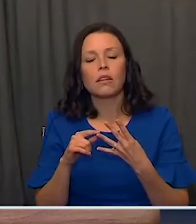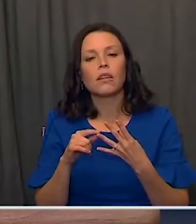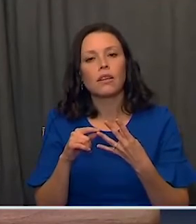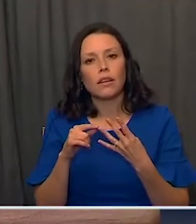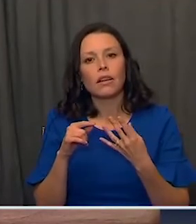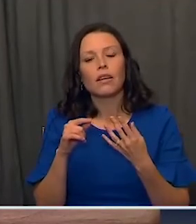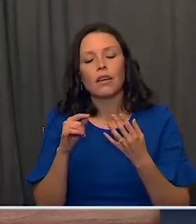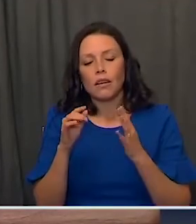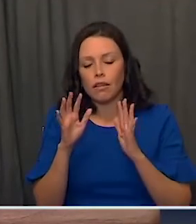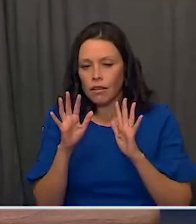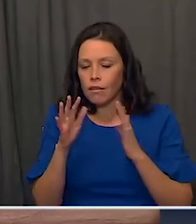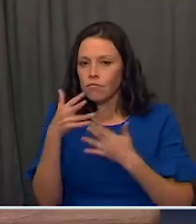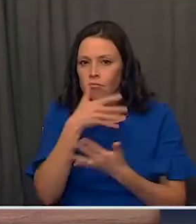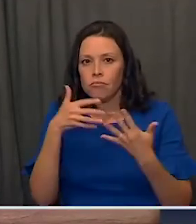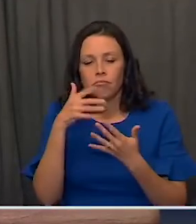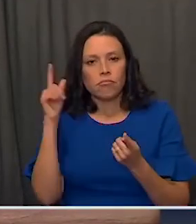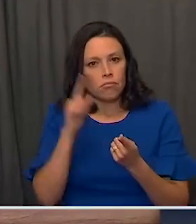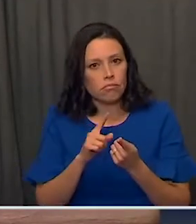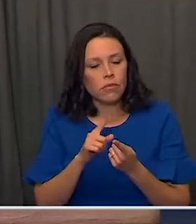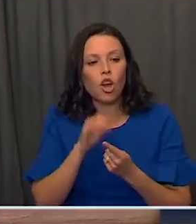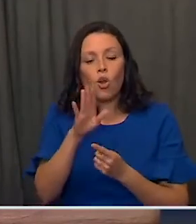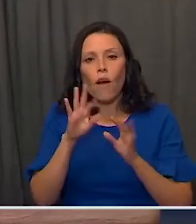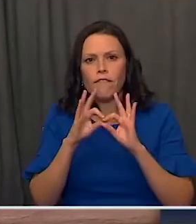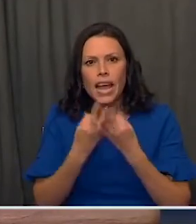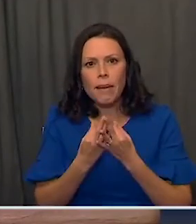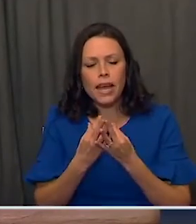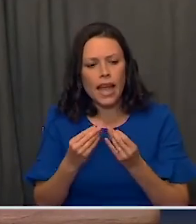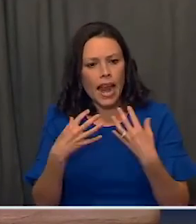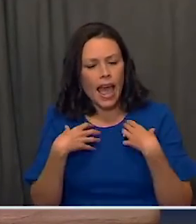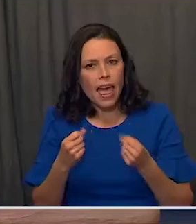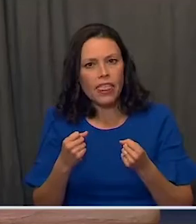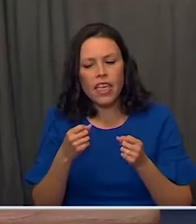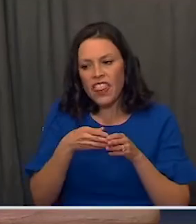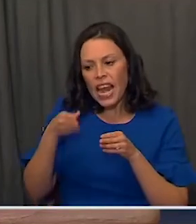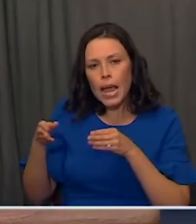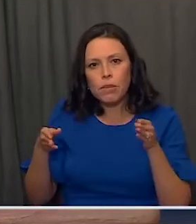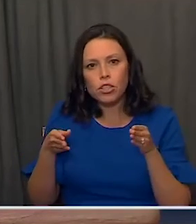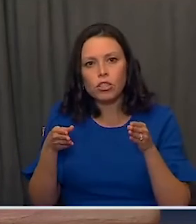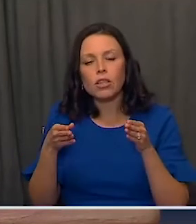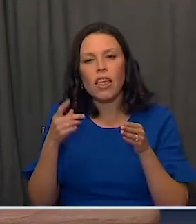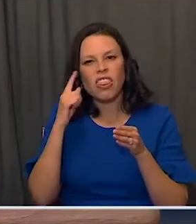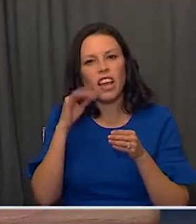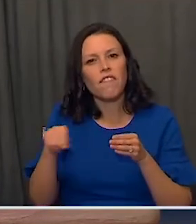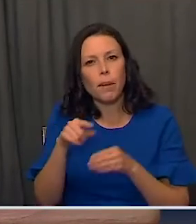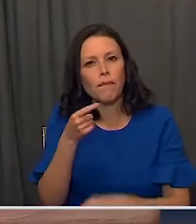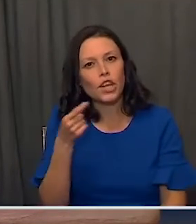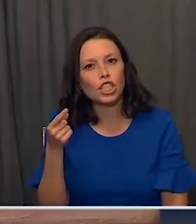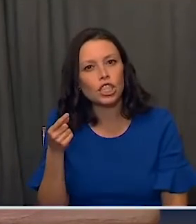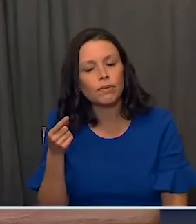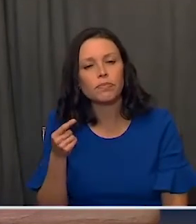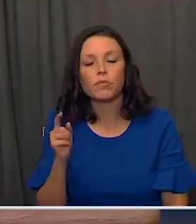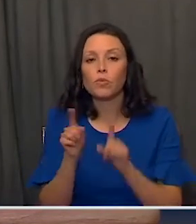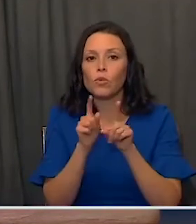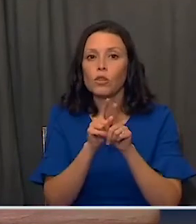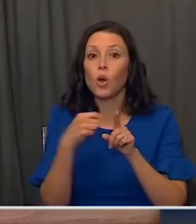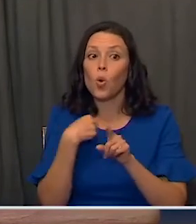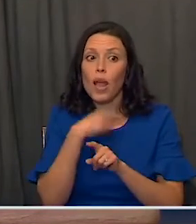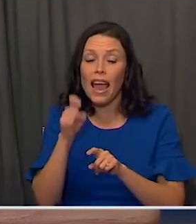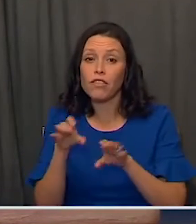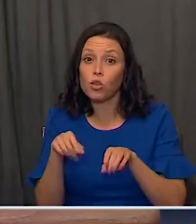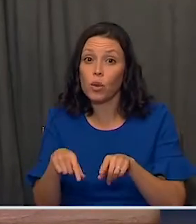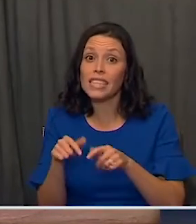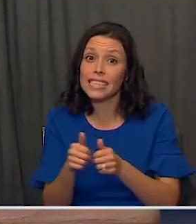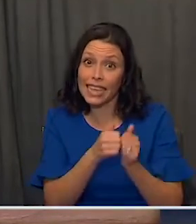your part to put the health of your family, the health of your neighbors, the health of the people in your community first. We are all in this together.